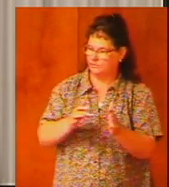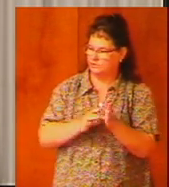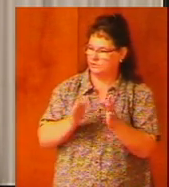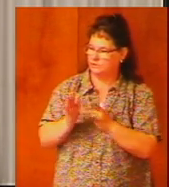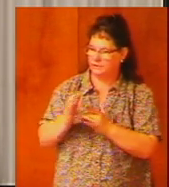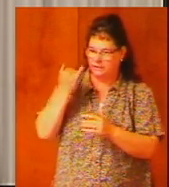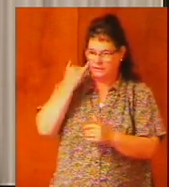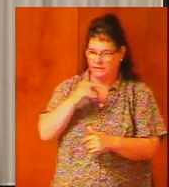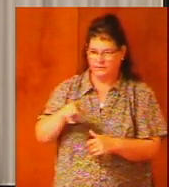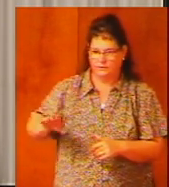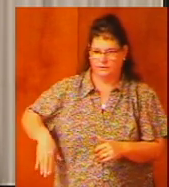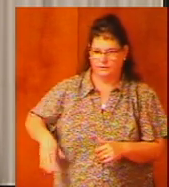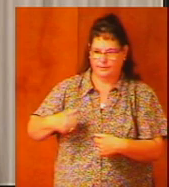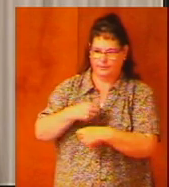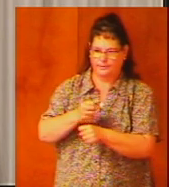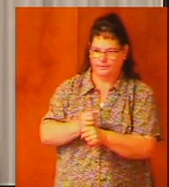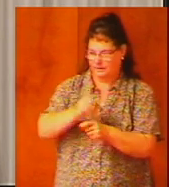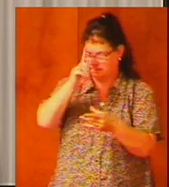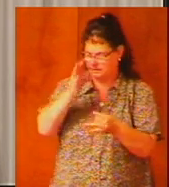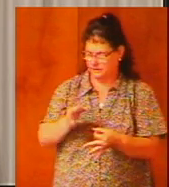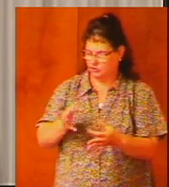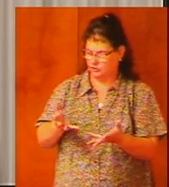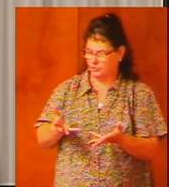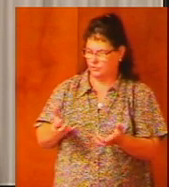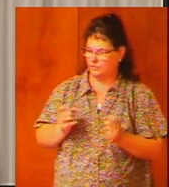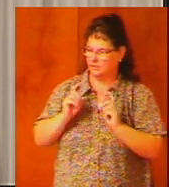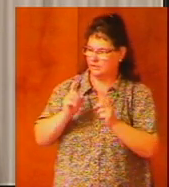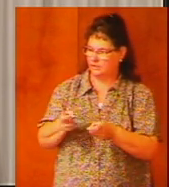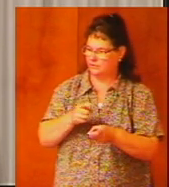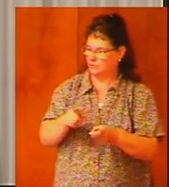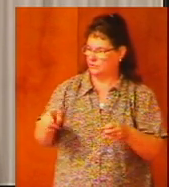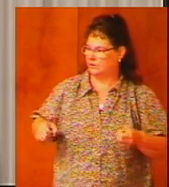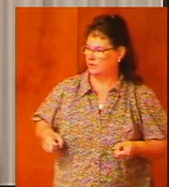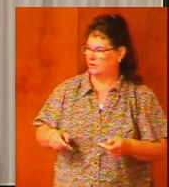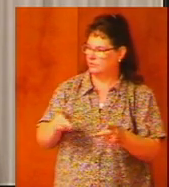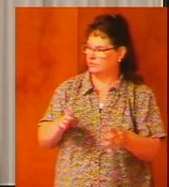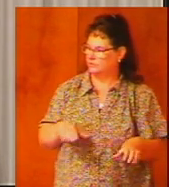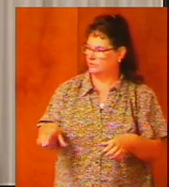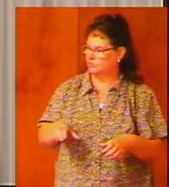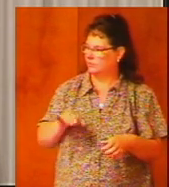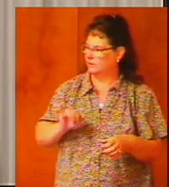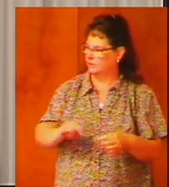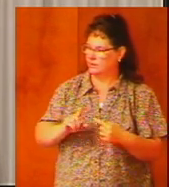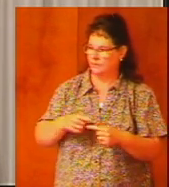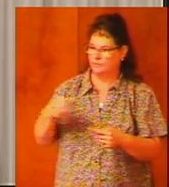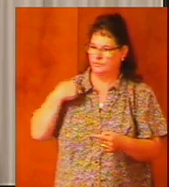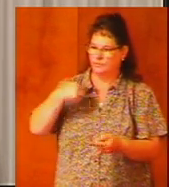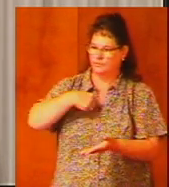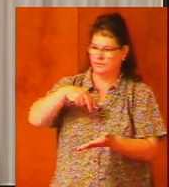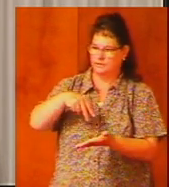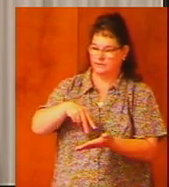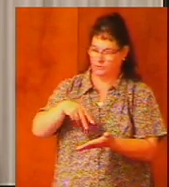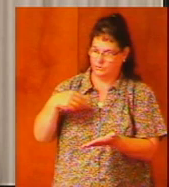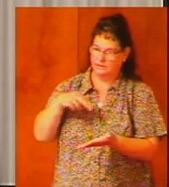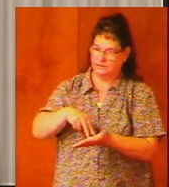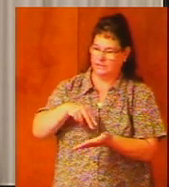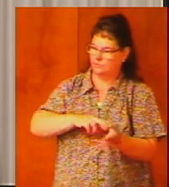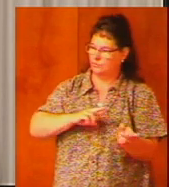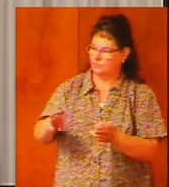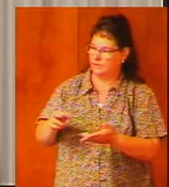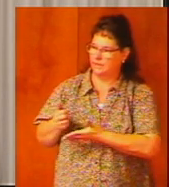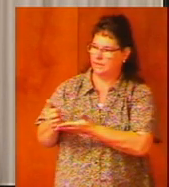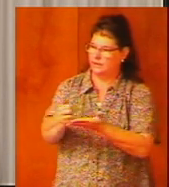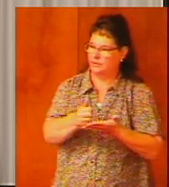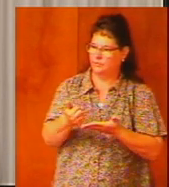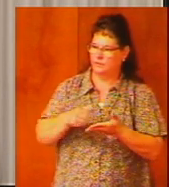and if you've not made that decision we want to give you an opportunity to do that and we stand ready to help you in any way